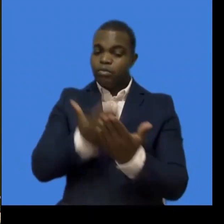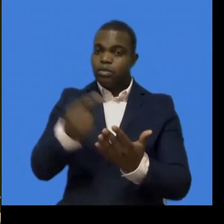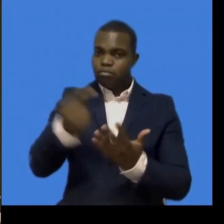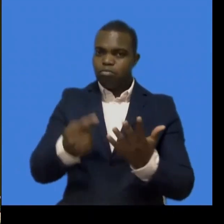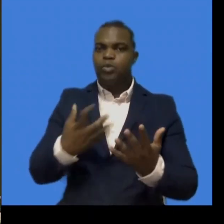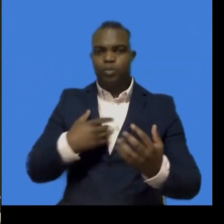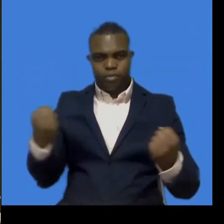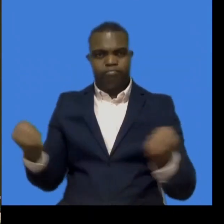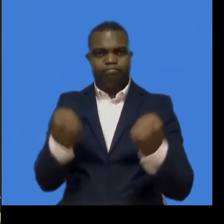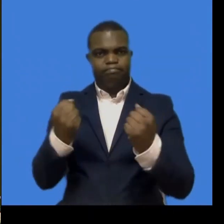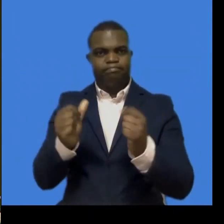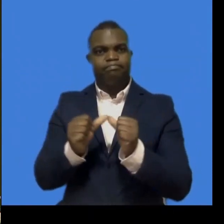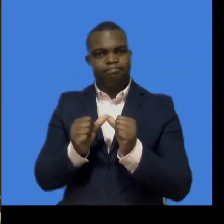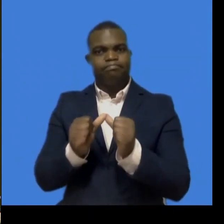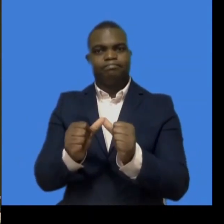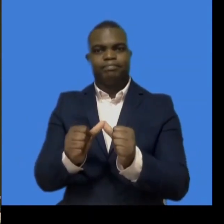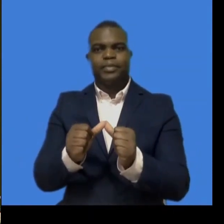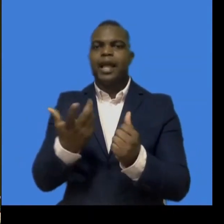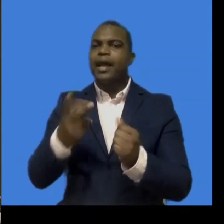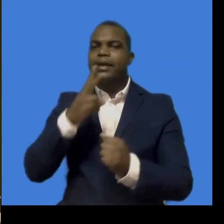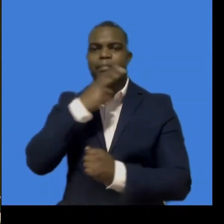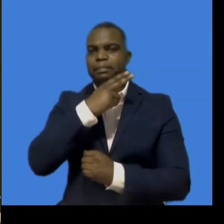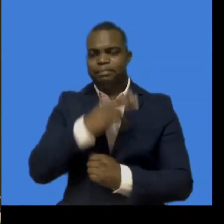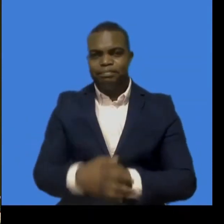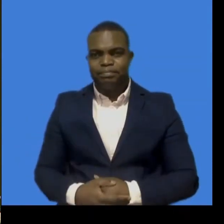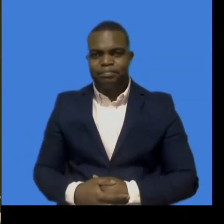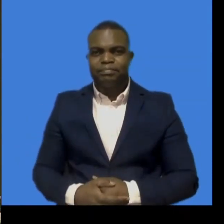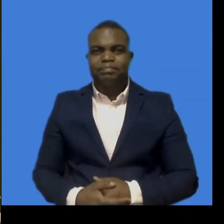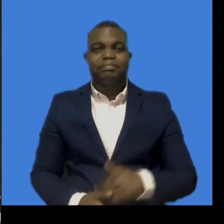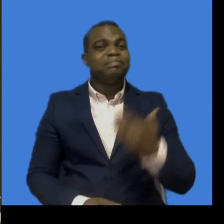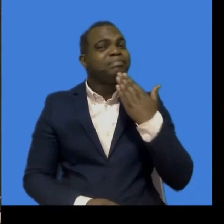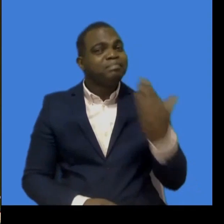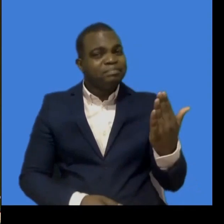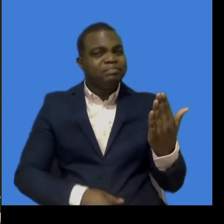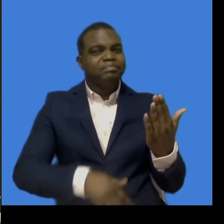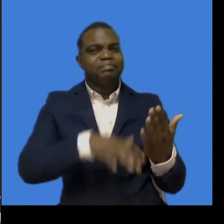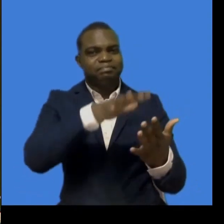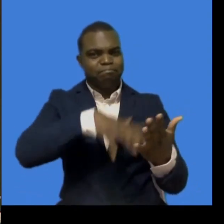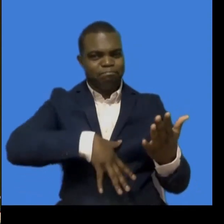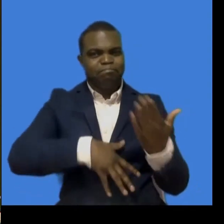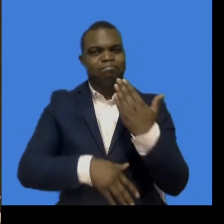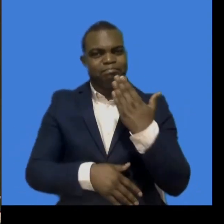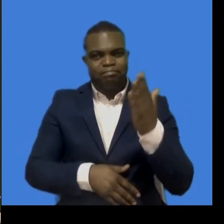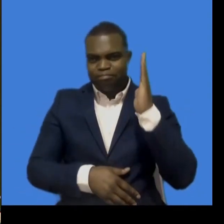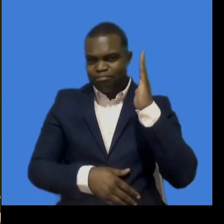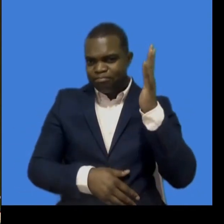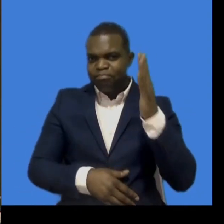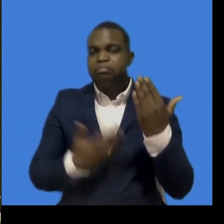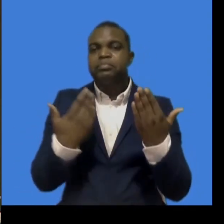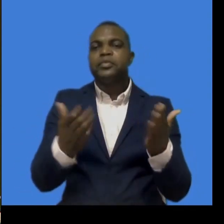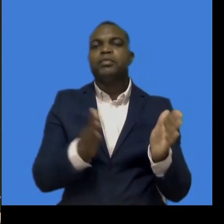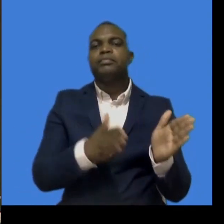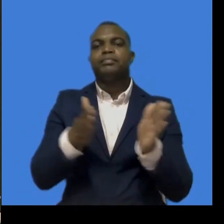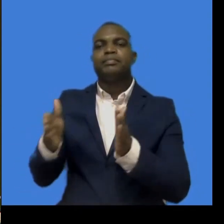And now I give the floor to the distinguished representative from Sri Lanka, Minister of Social